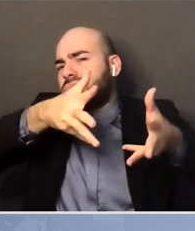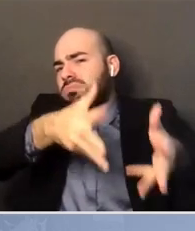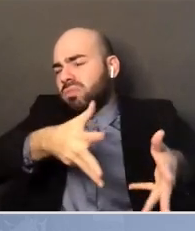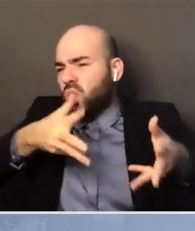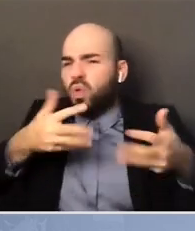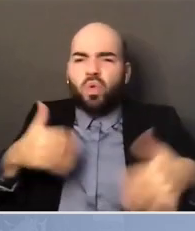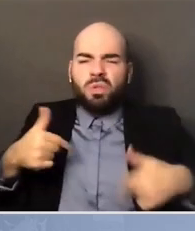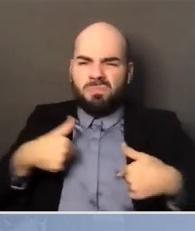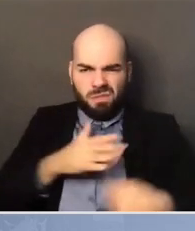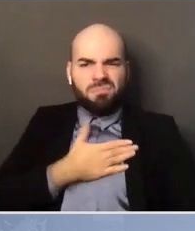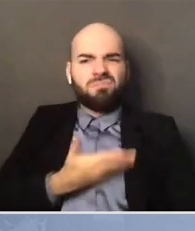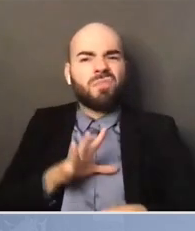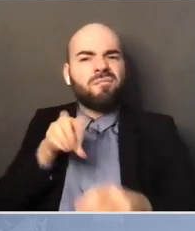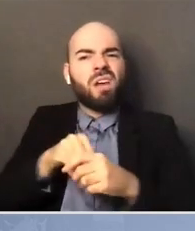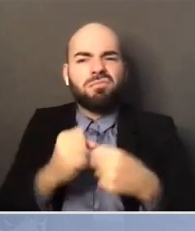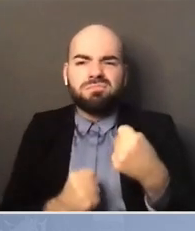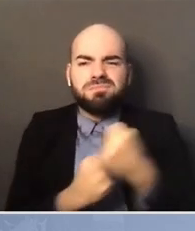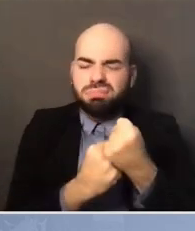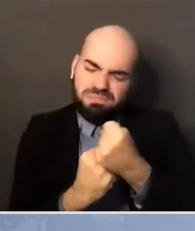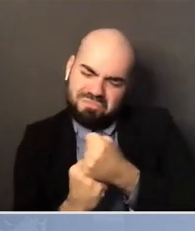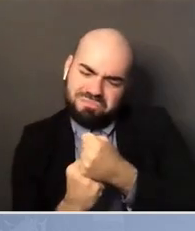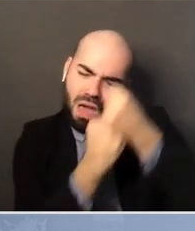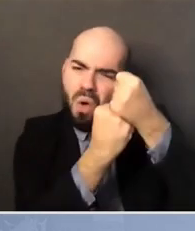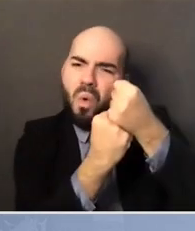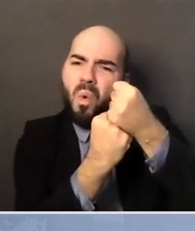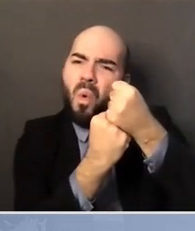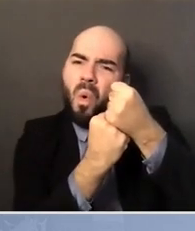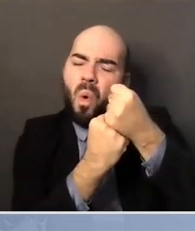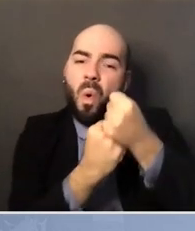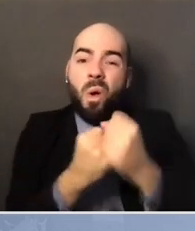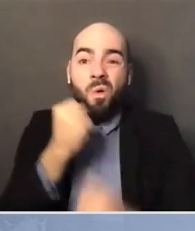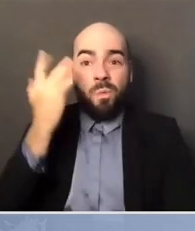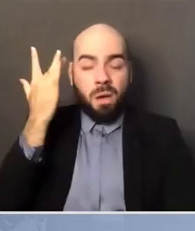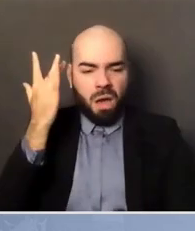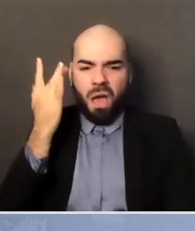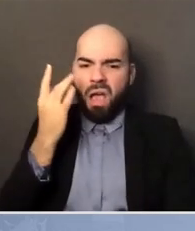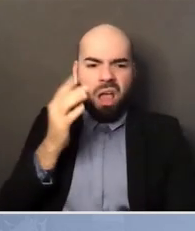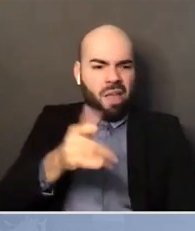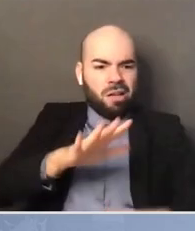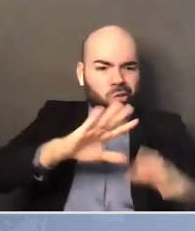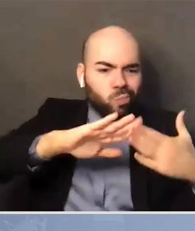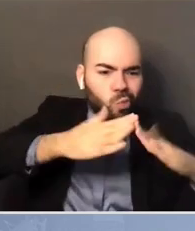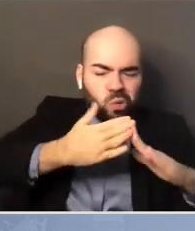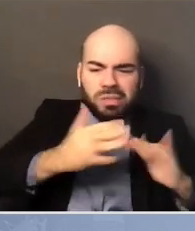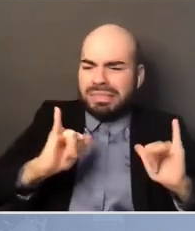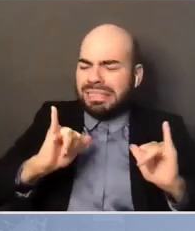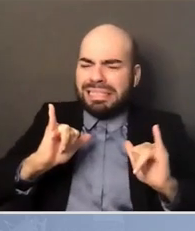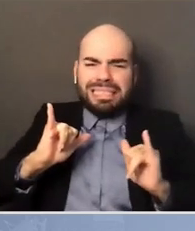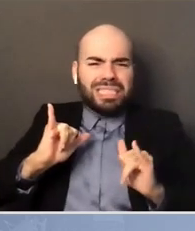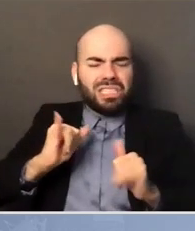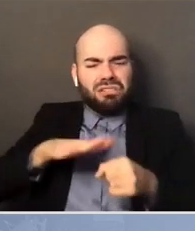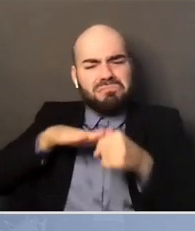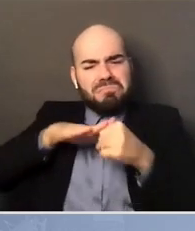That continued to deal with a legacy of discrimination